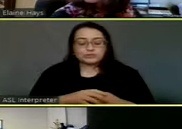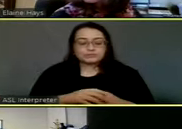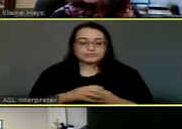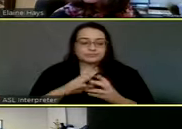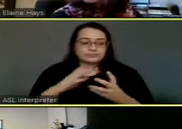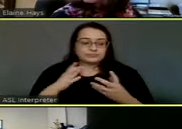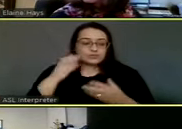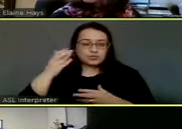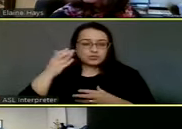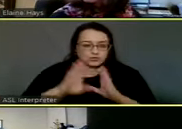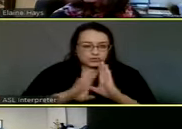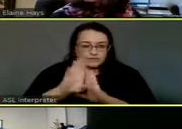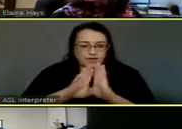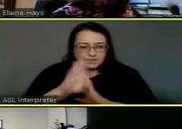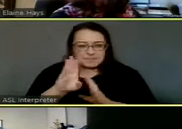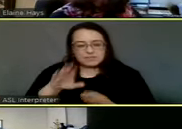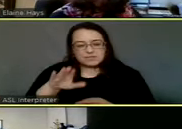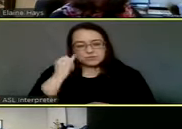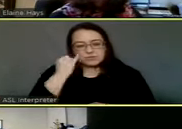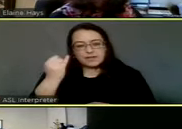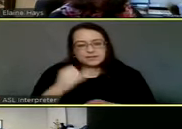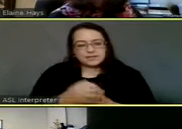Some of those, those ideas.